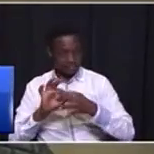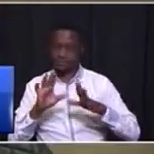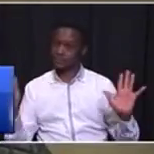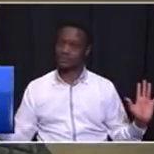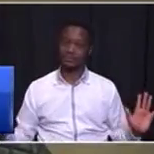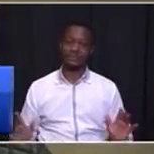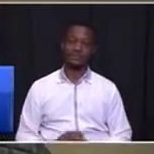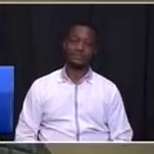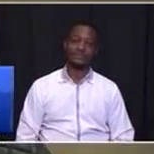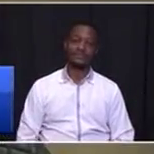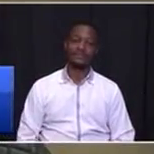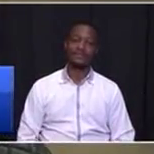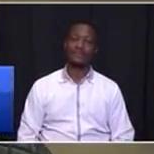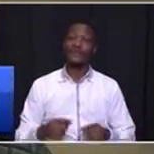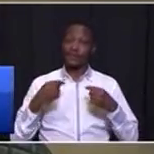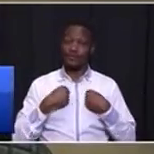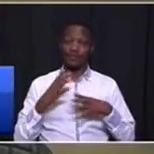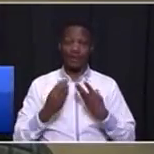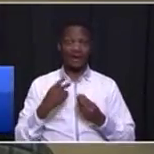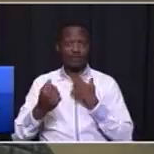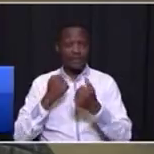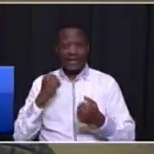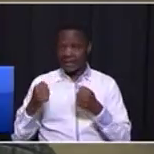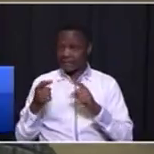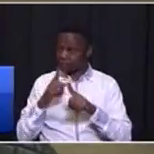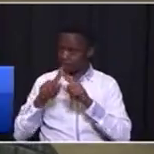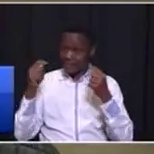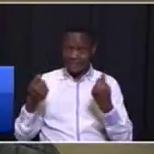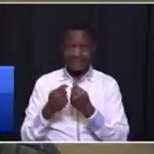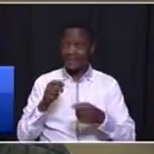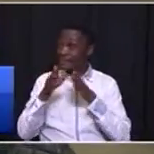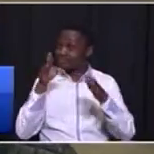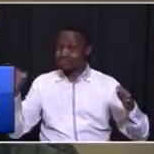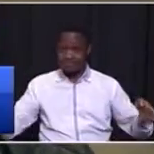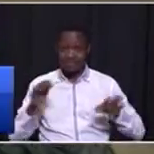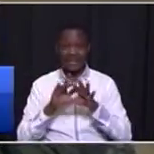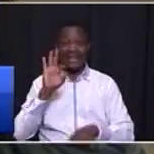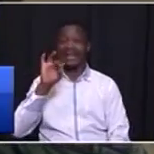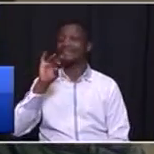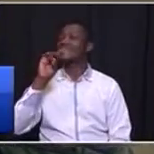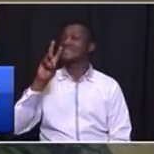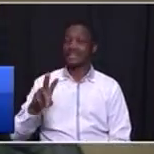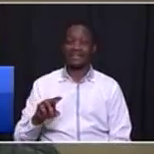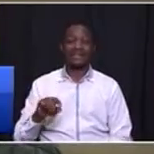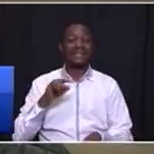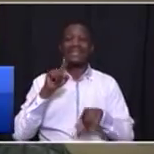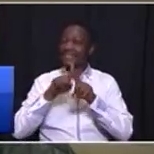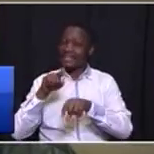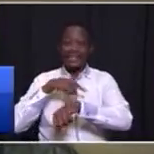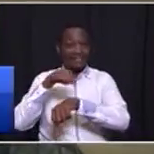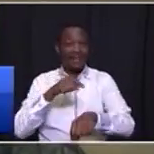so I want energy from this team they must be everywhere every day every hour